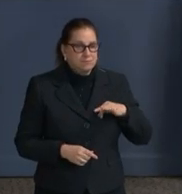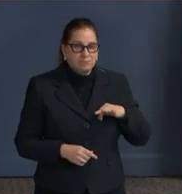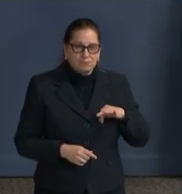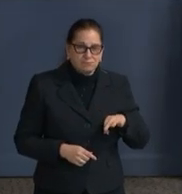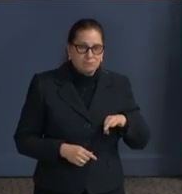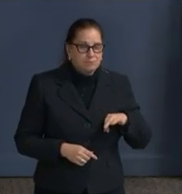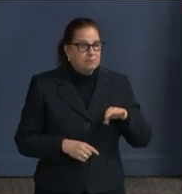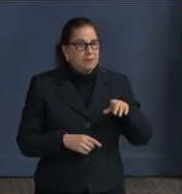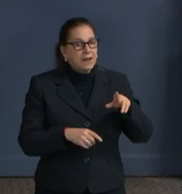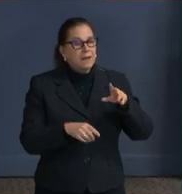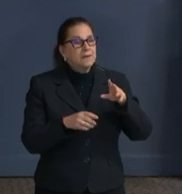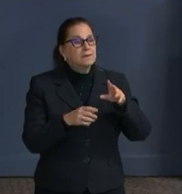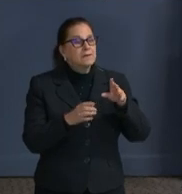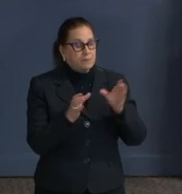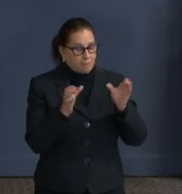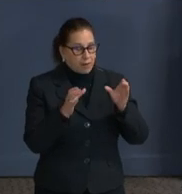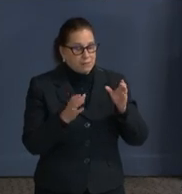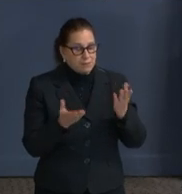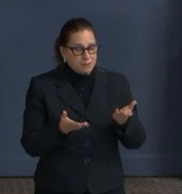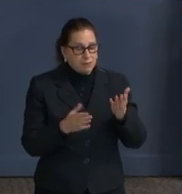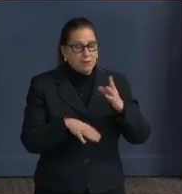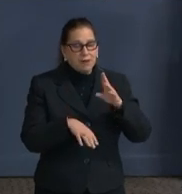and built a strong team.